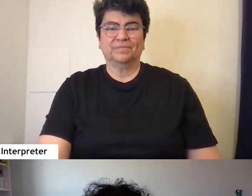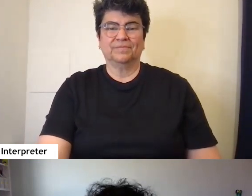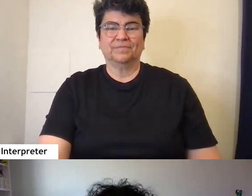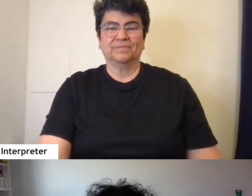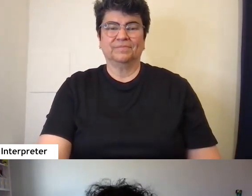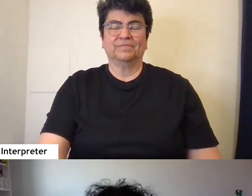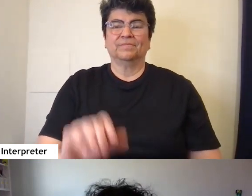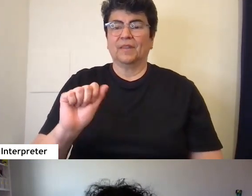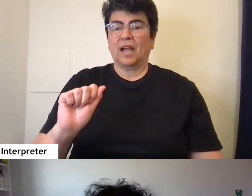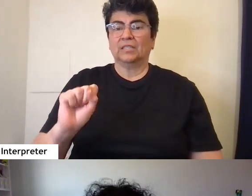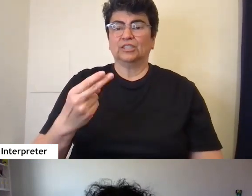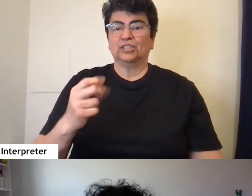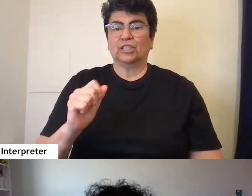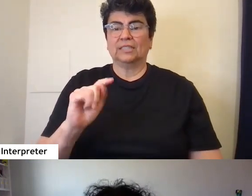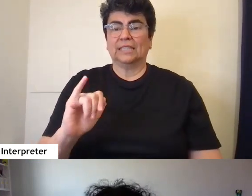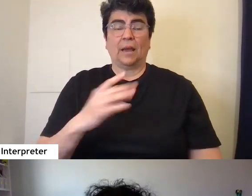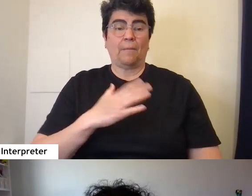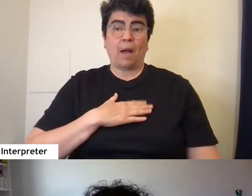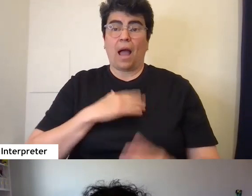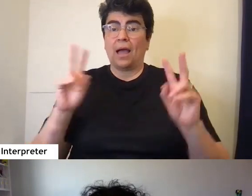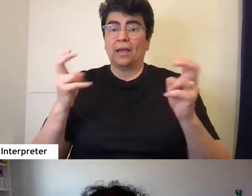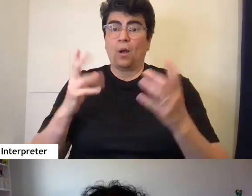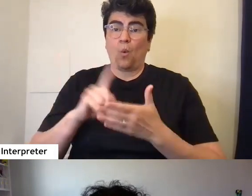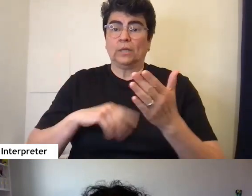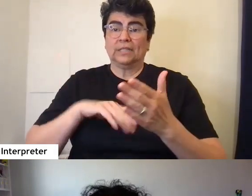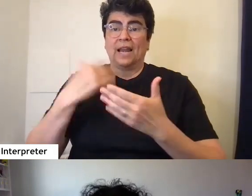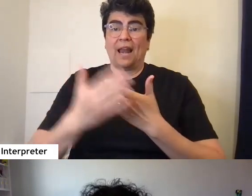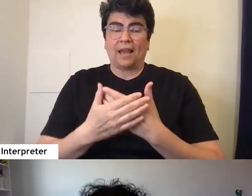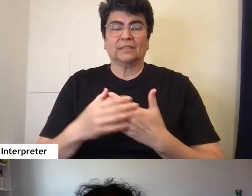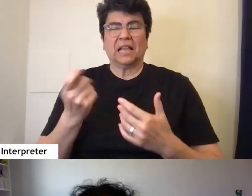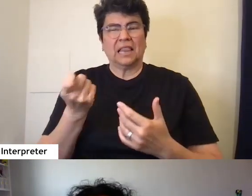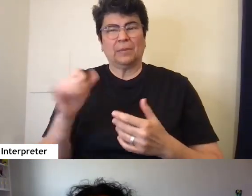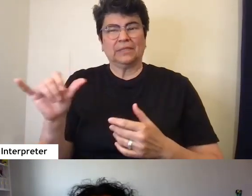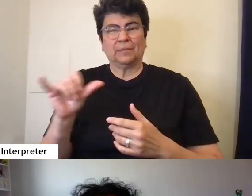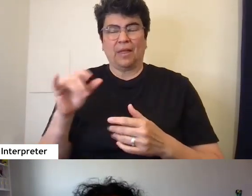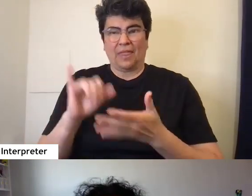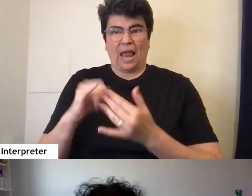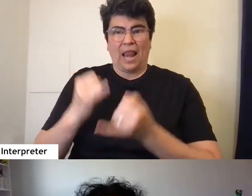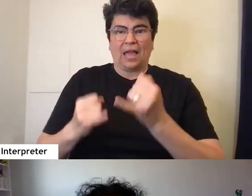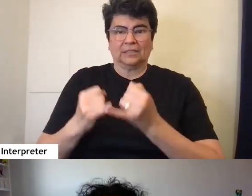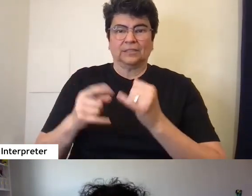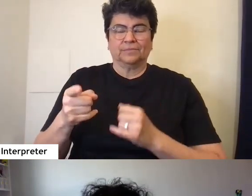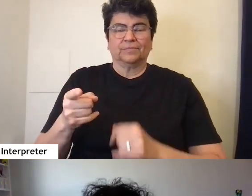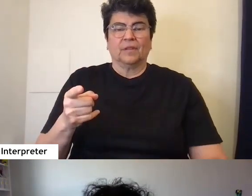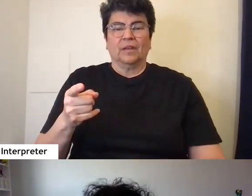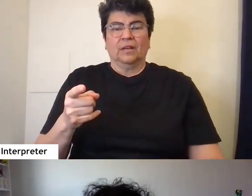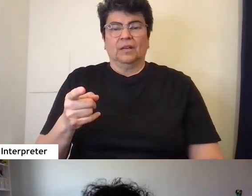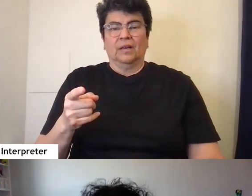My my what's next is actually a little bit similar on that last note. I.